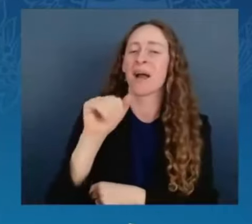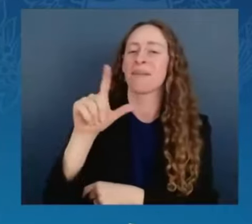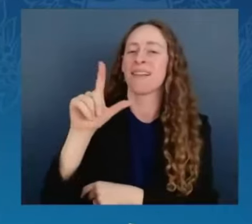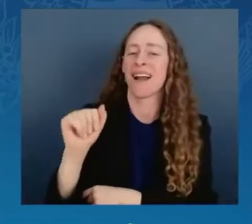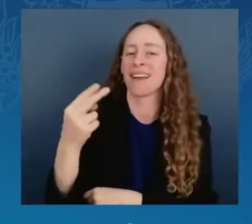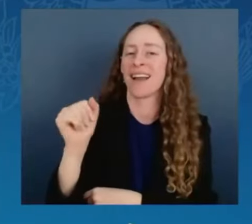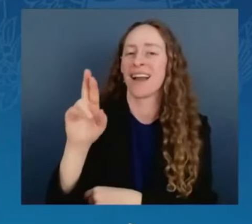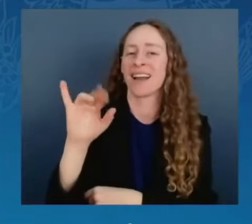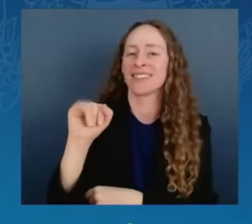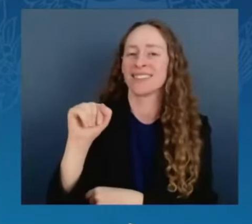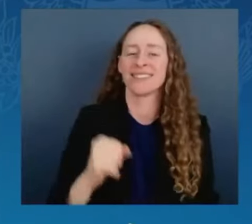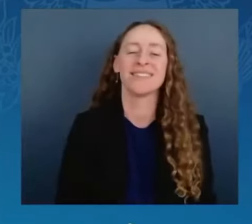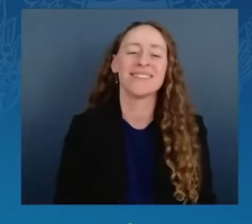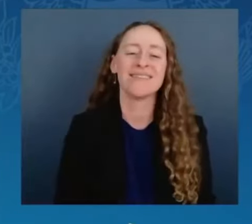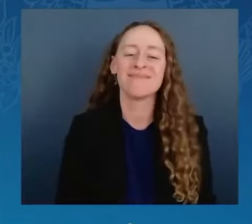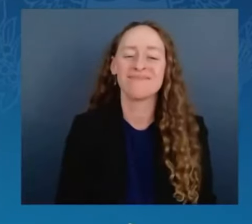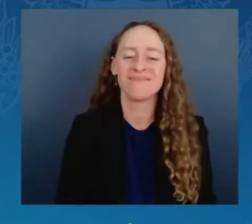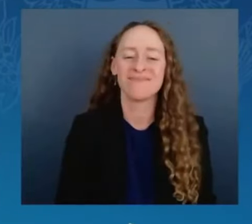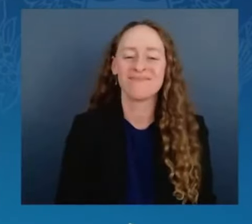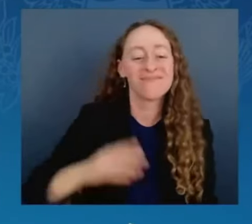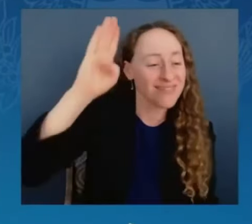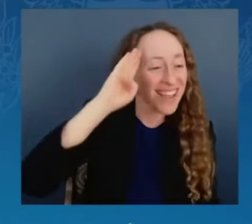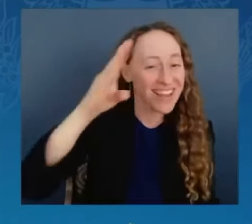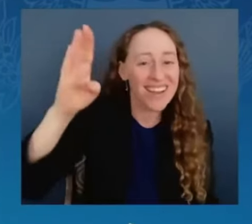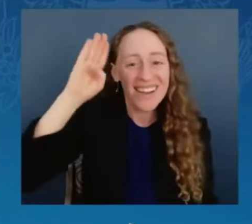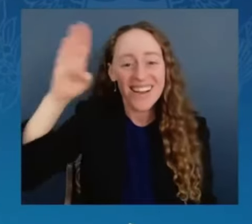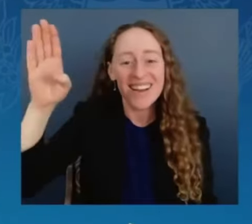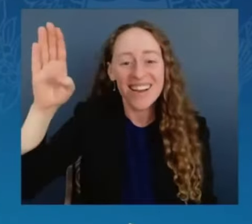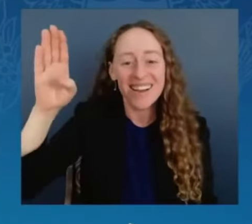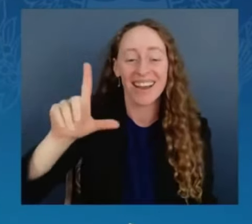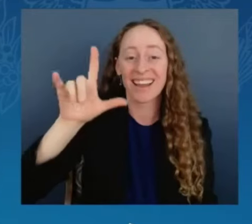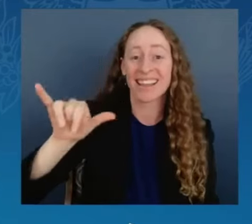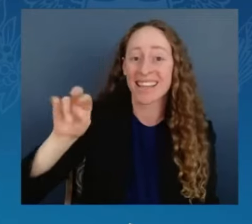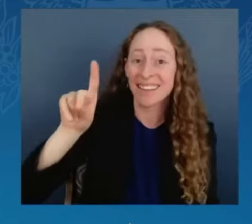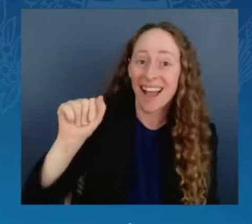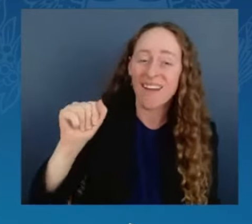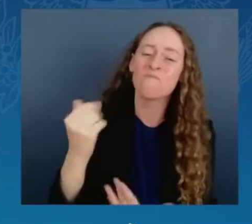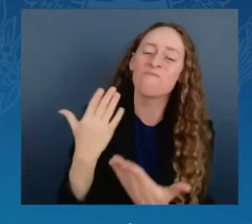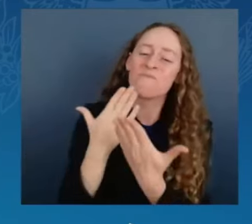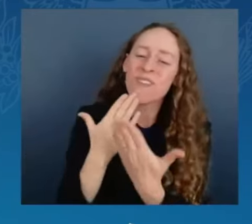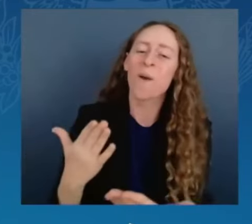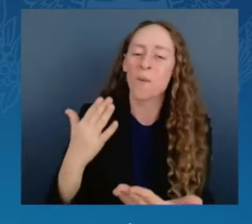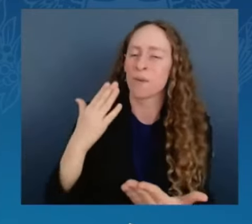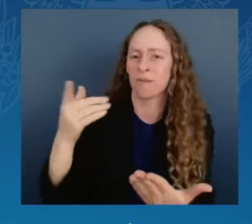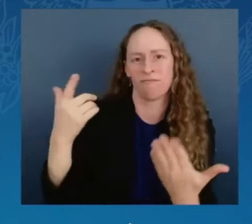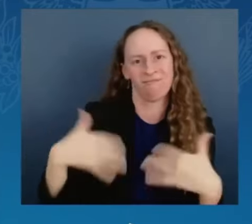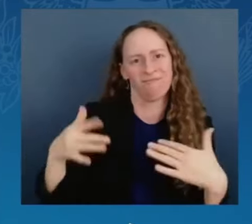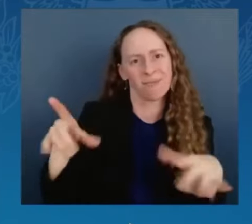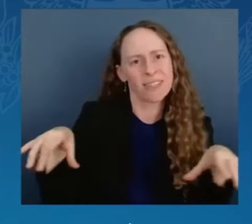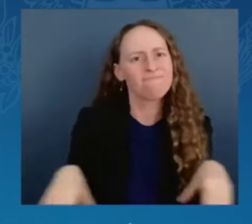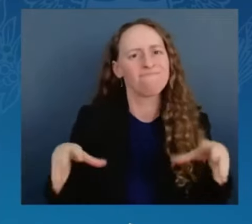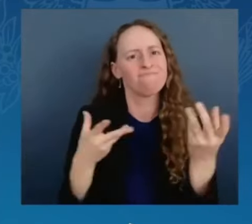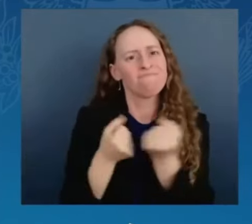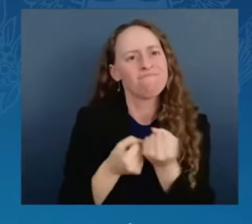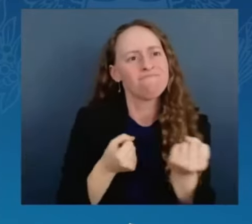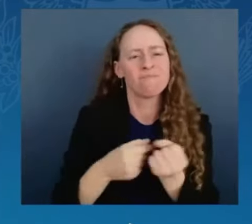Greetings, everyone. Greetings. And Linda, want to thank you for all you do to support these extraordinary student athletes. And it is good to be here with